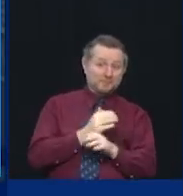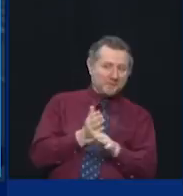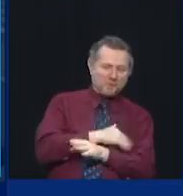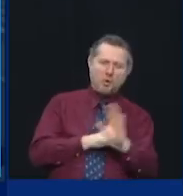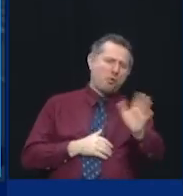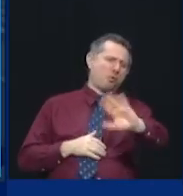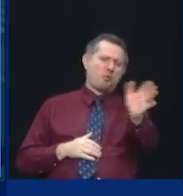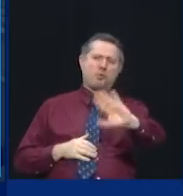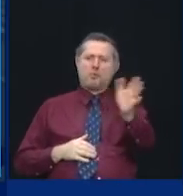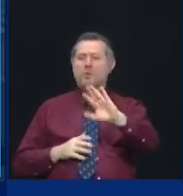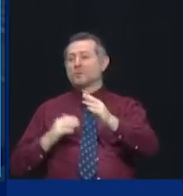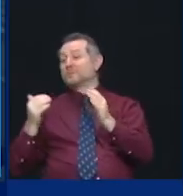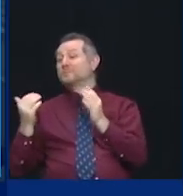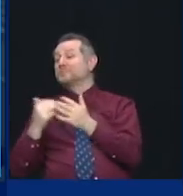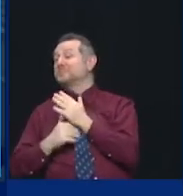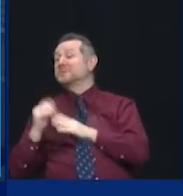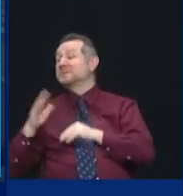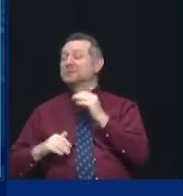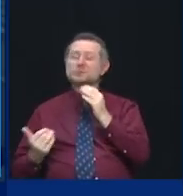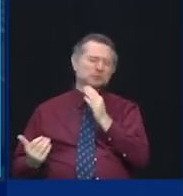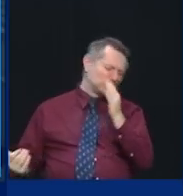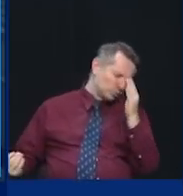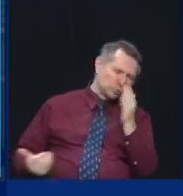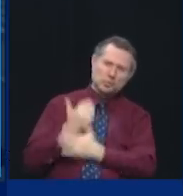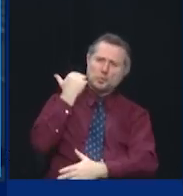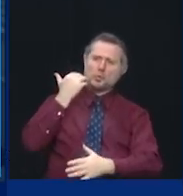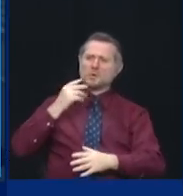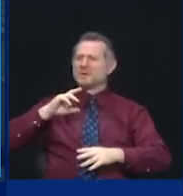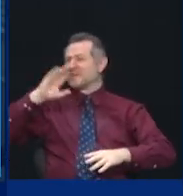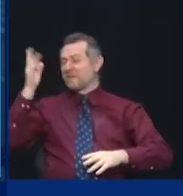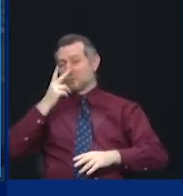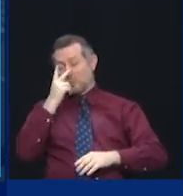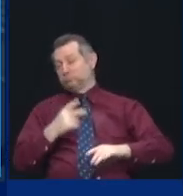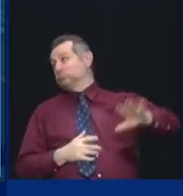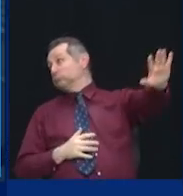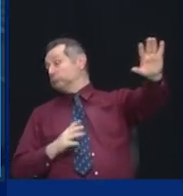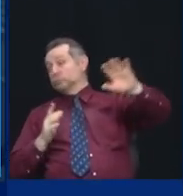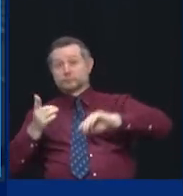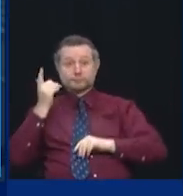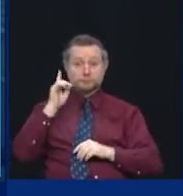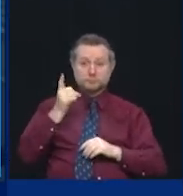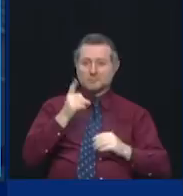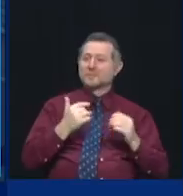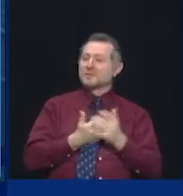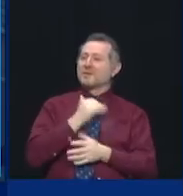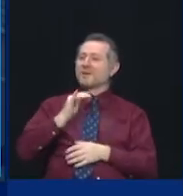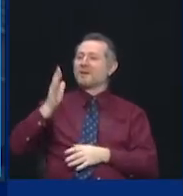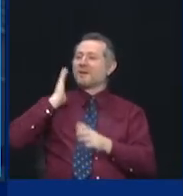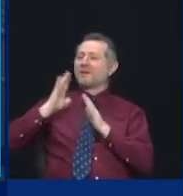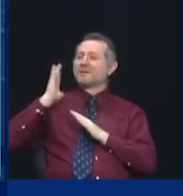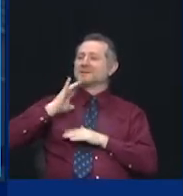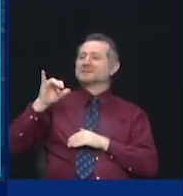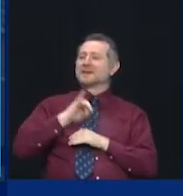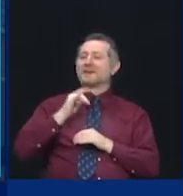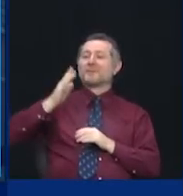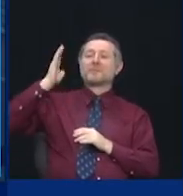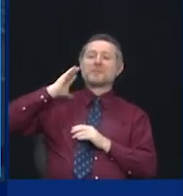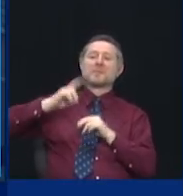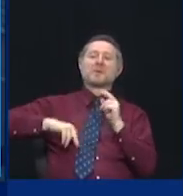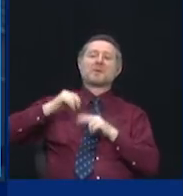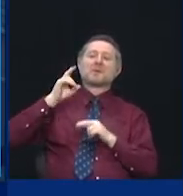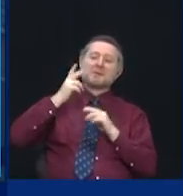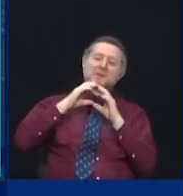existed before. We're going to build the way our forefathers built when they built those great tunnels and those great bridges